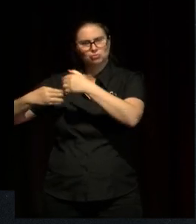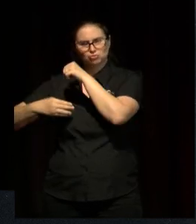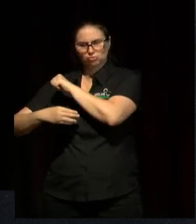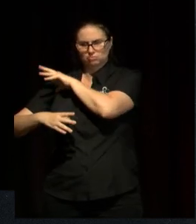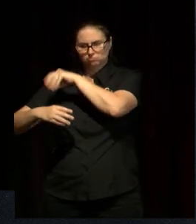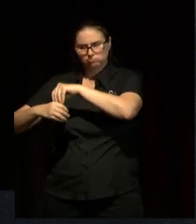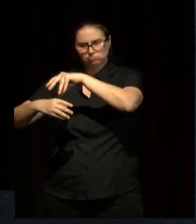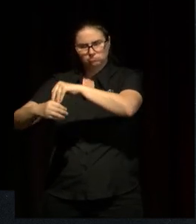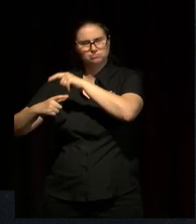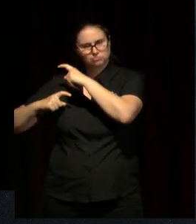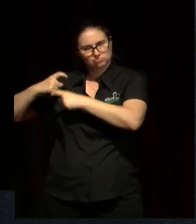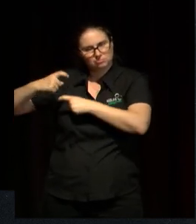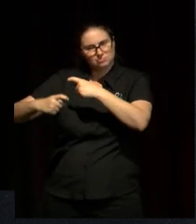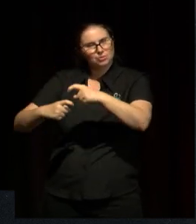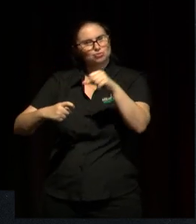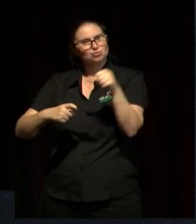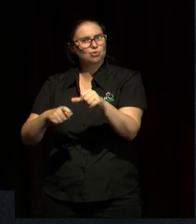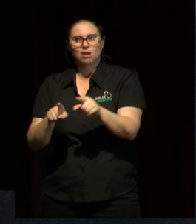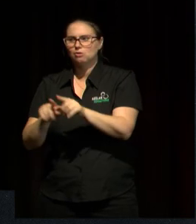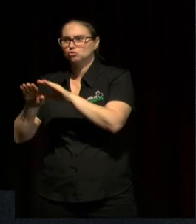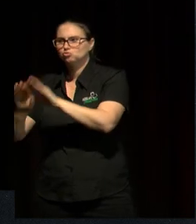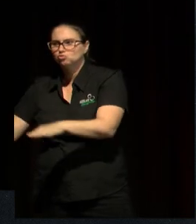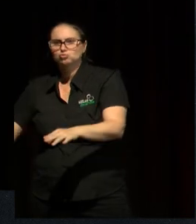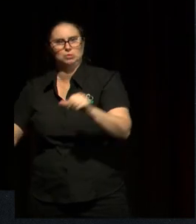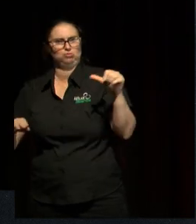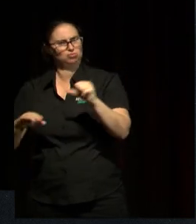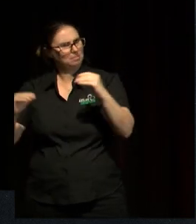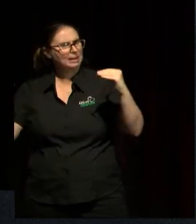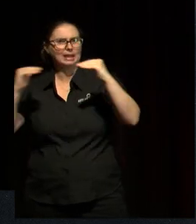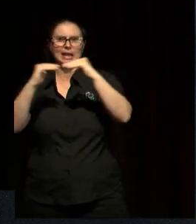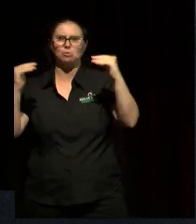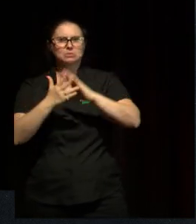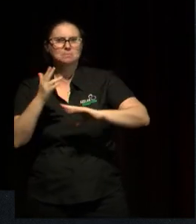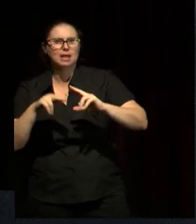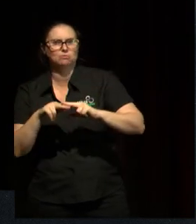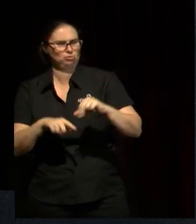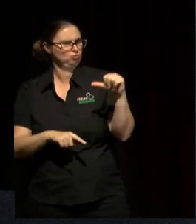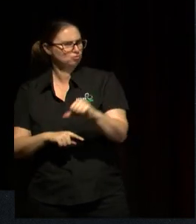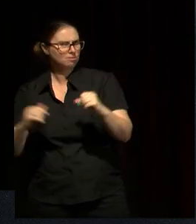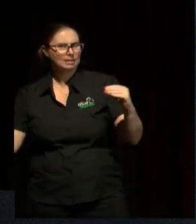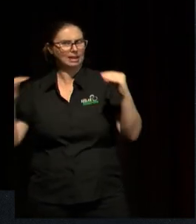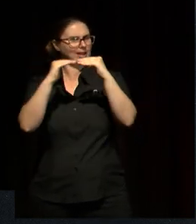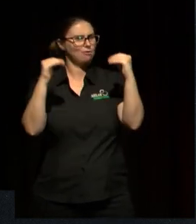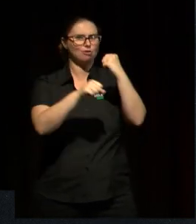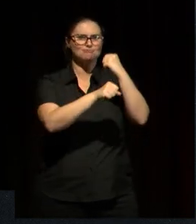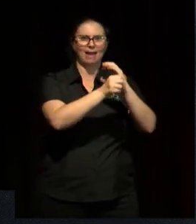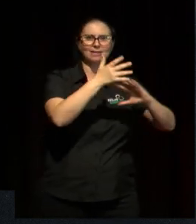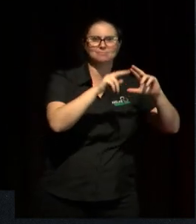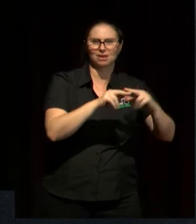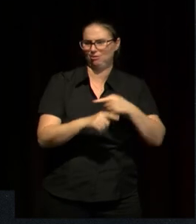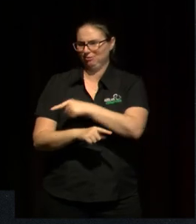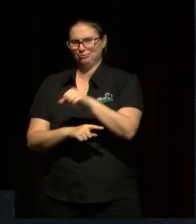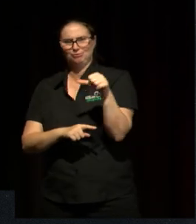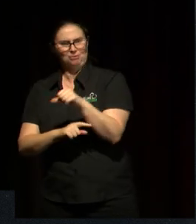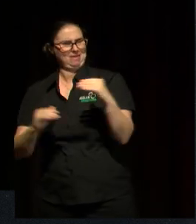equal to grandparents, to parents, to aunties, to uncles, to cousins. So within